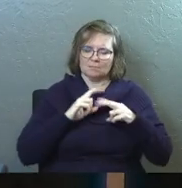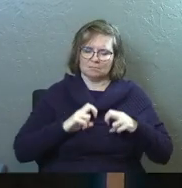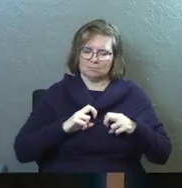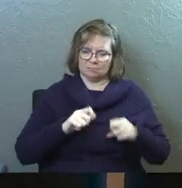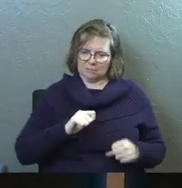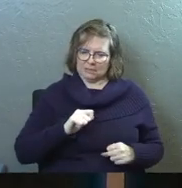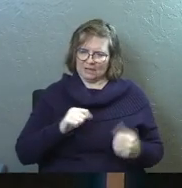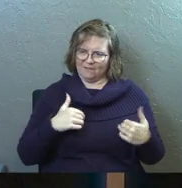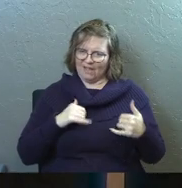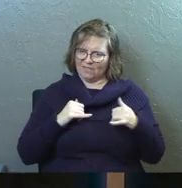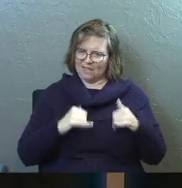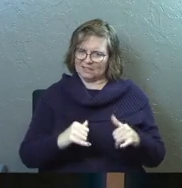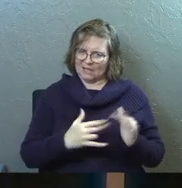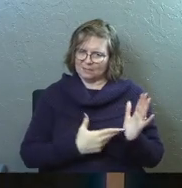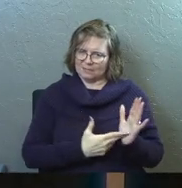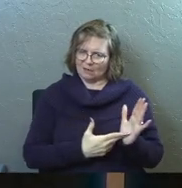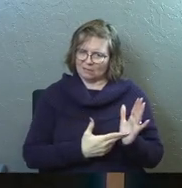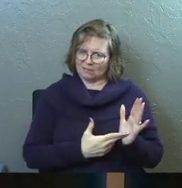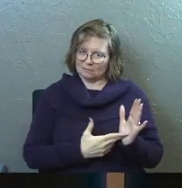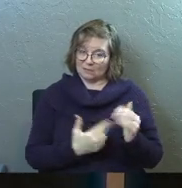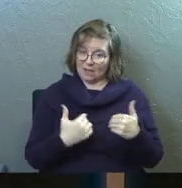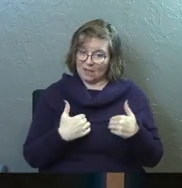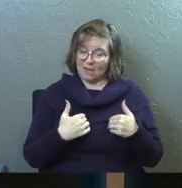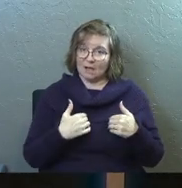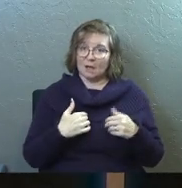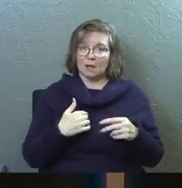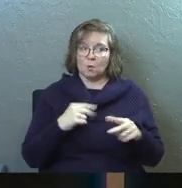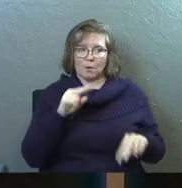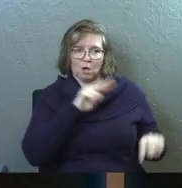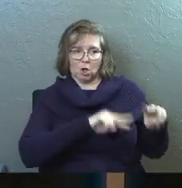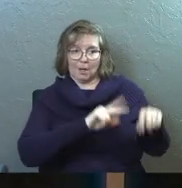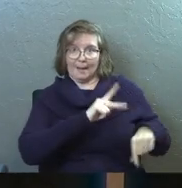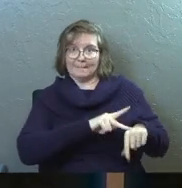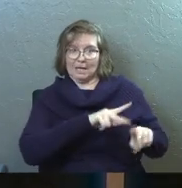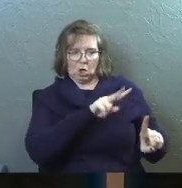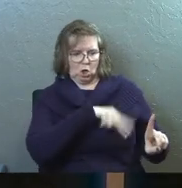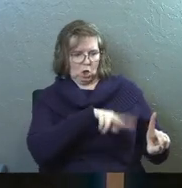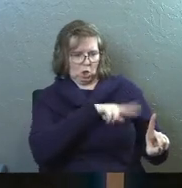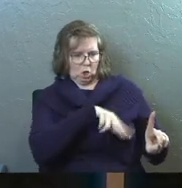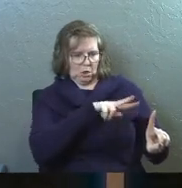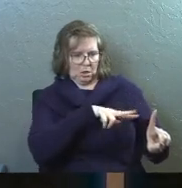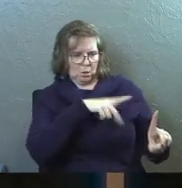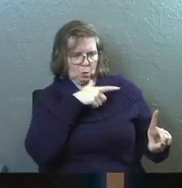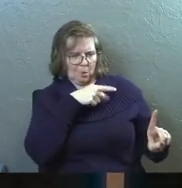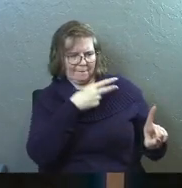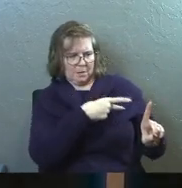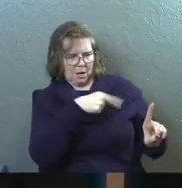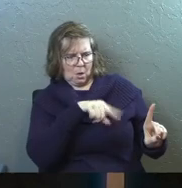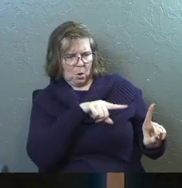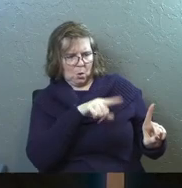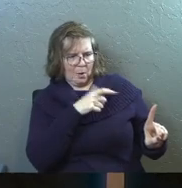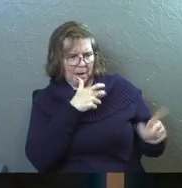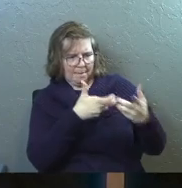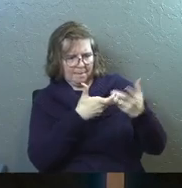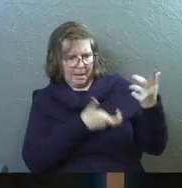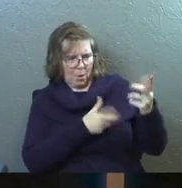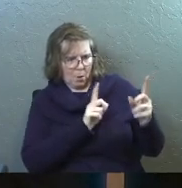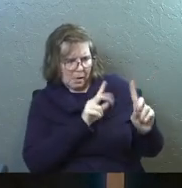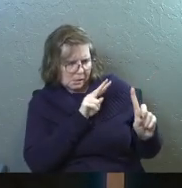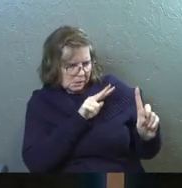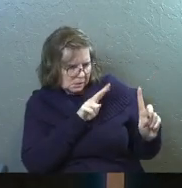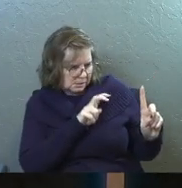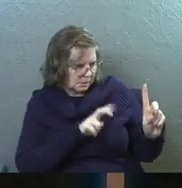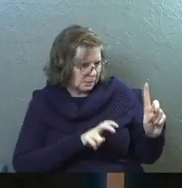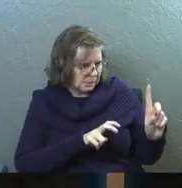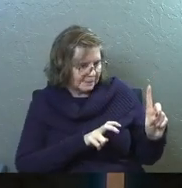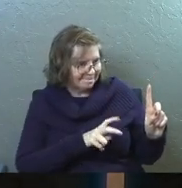looks at me like the Sanhedrin are with Peter and they're looking at him under a microscope, trying to get him in trouble, trying to figure out where it doesn't match. And they go,